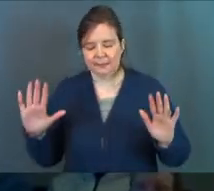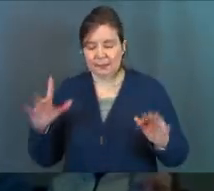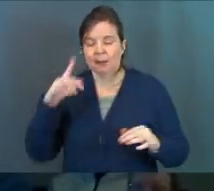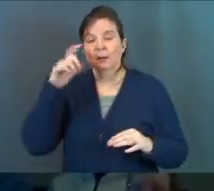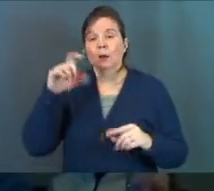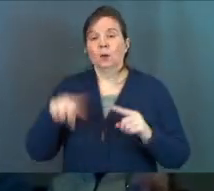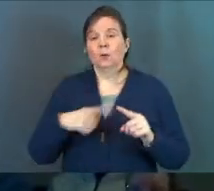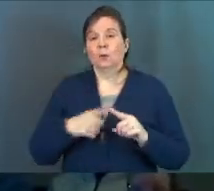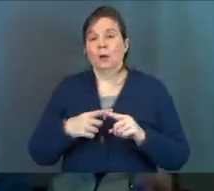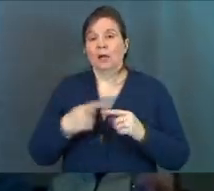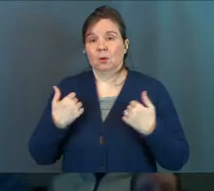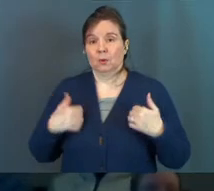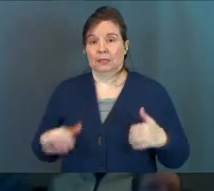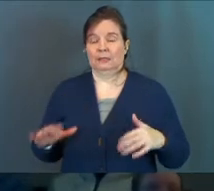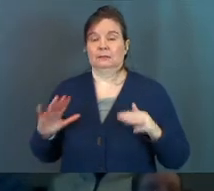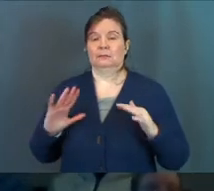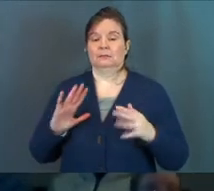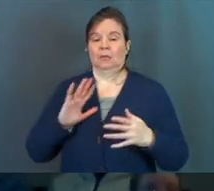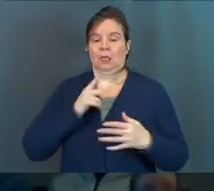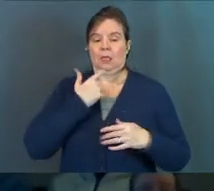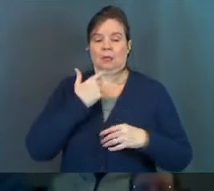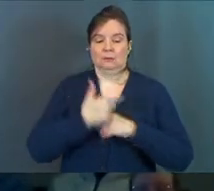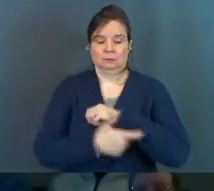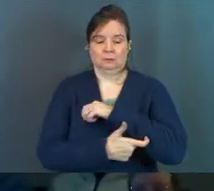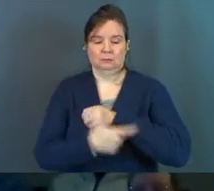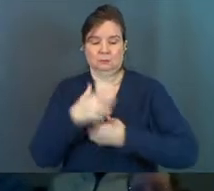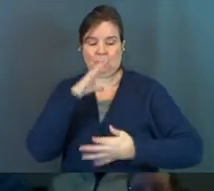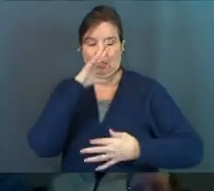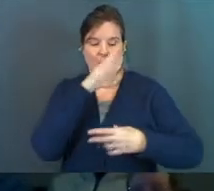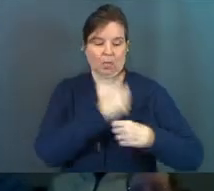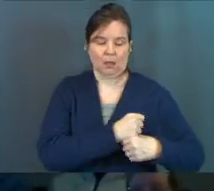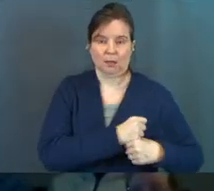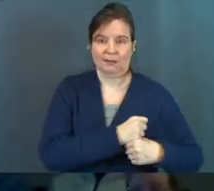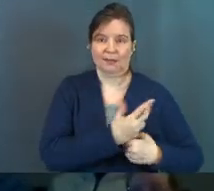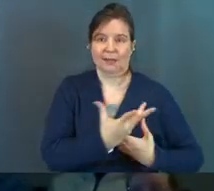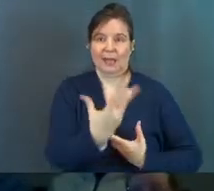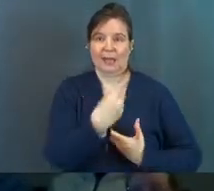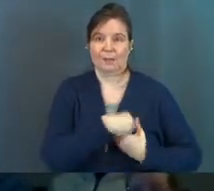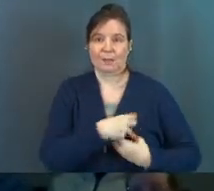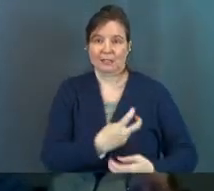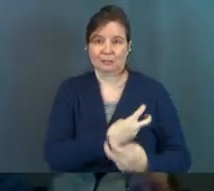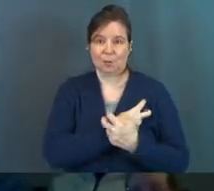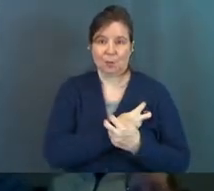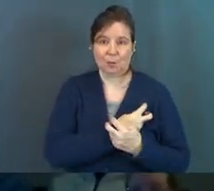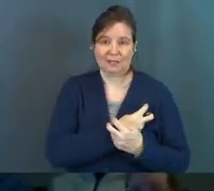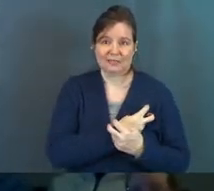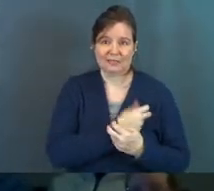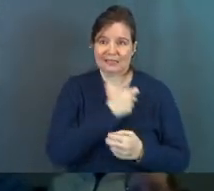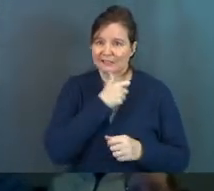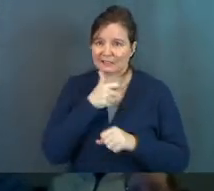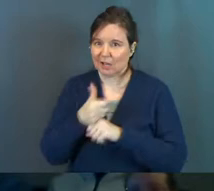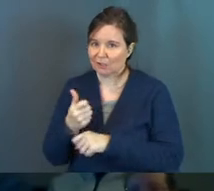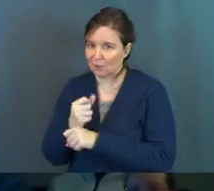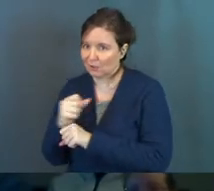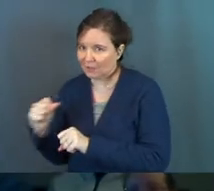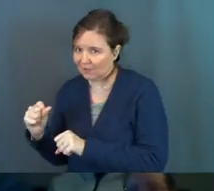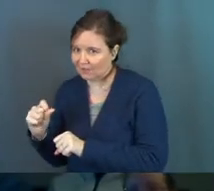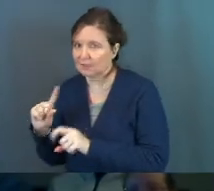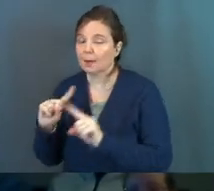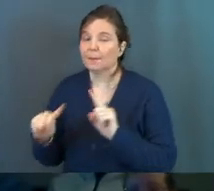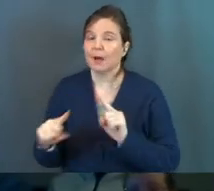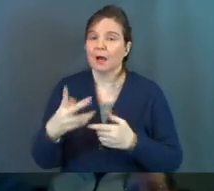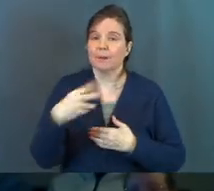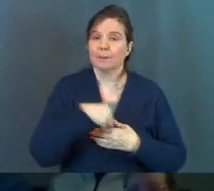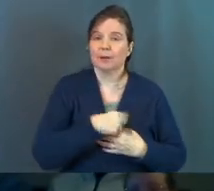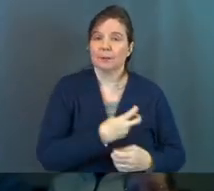Because when we give into sin, it brings poison into our life. Not that threatens your salvation, but it brings